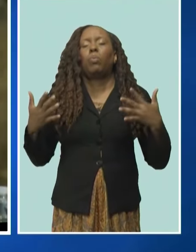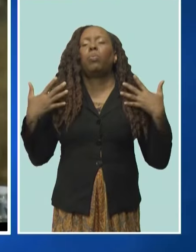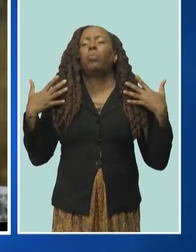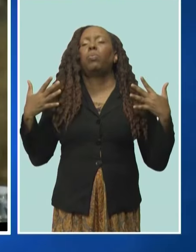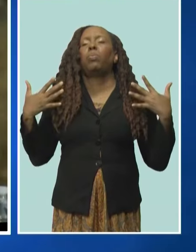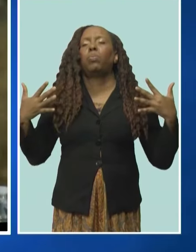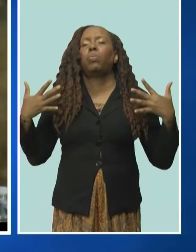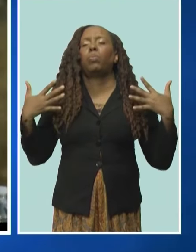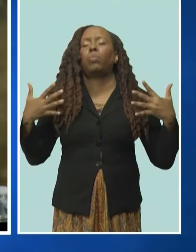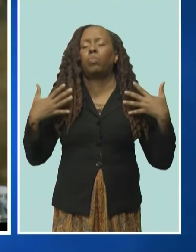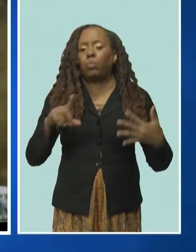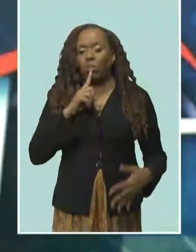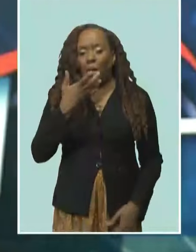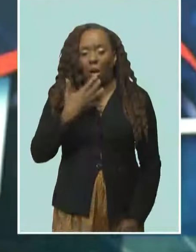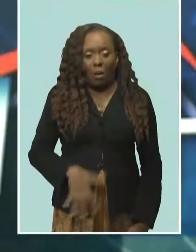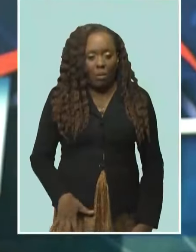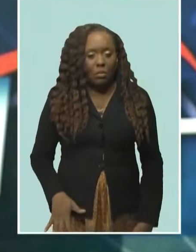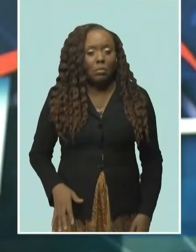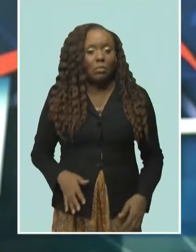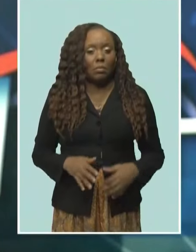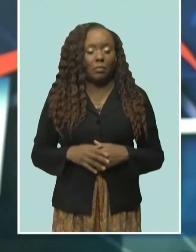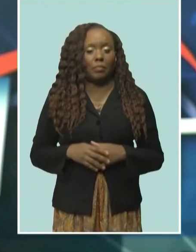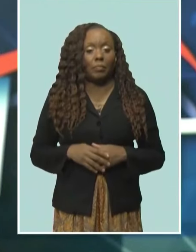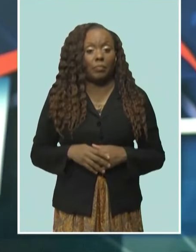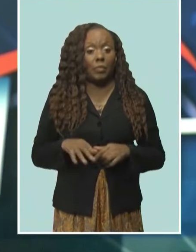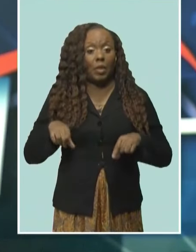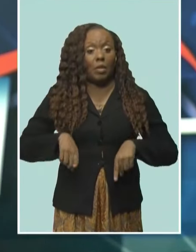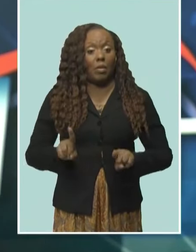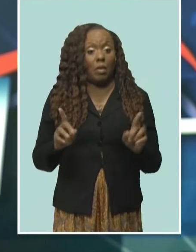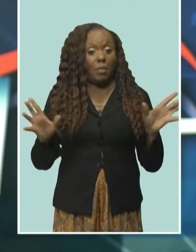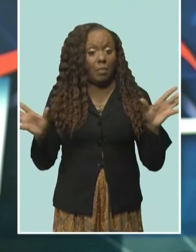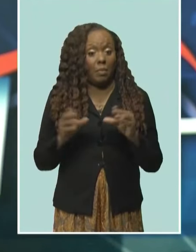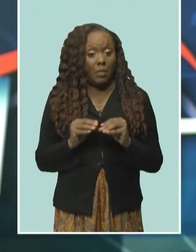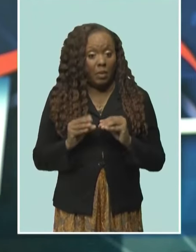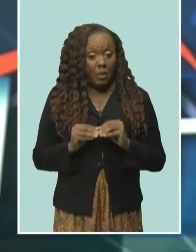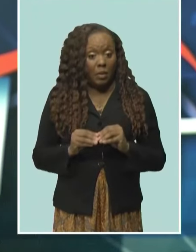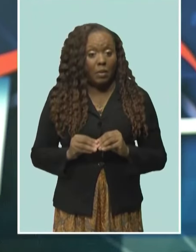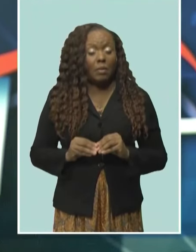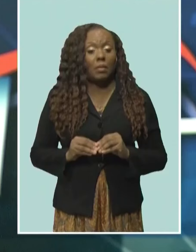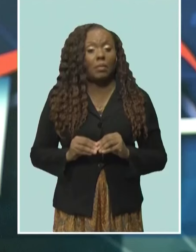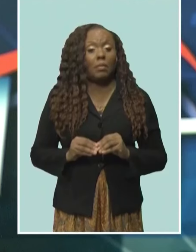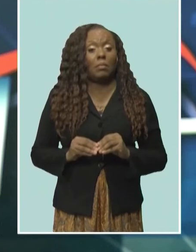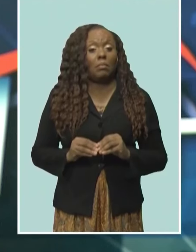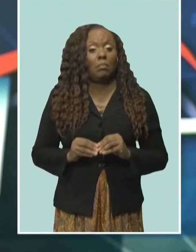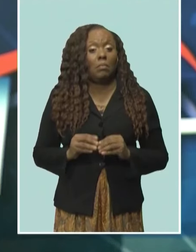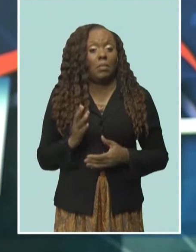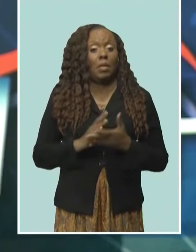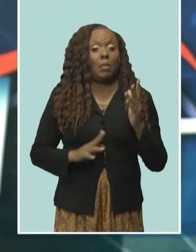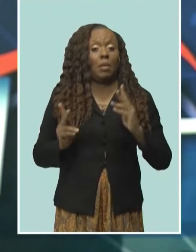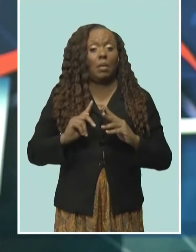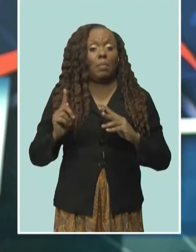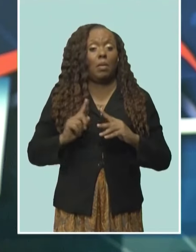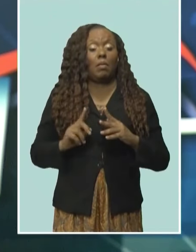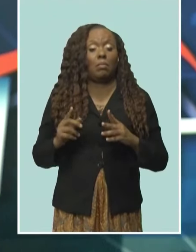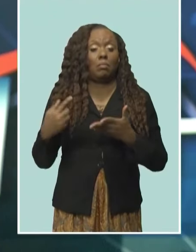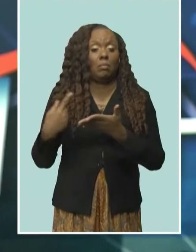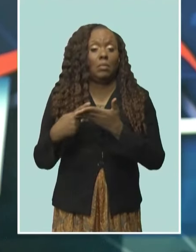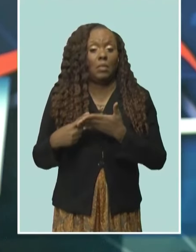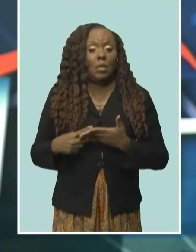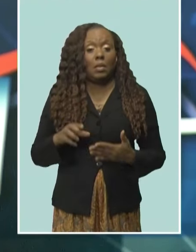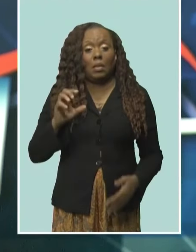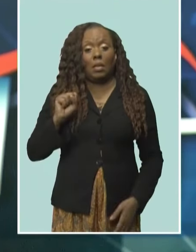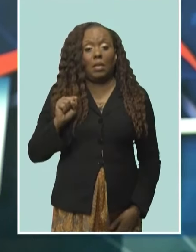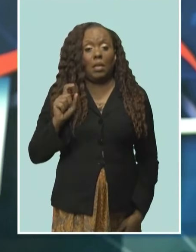hottest during the day. During the meeting, residents also brought up the indefinite closure of the St. John's primary,